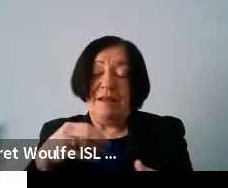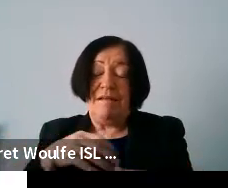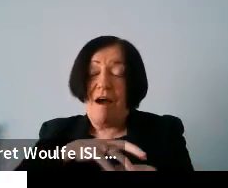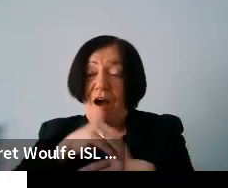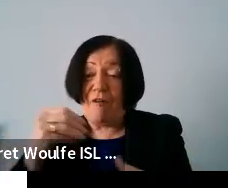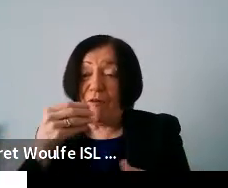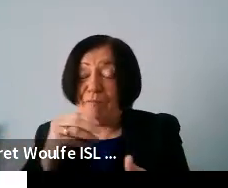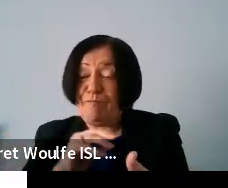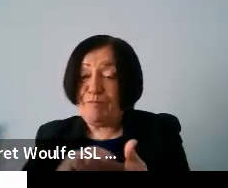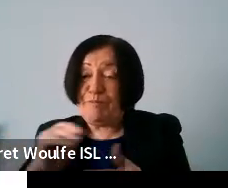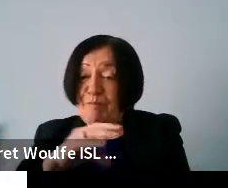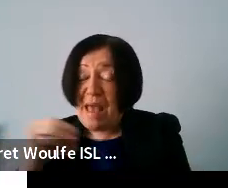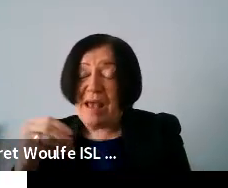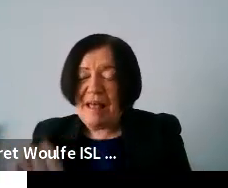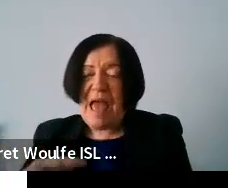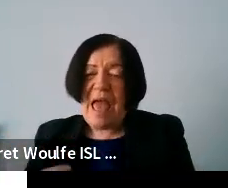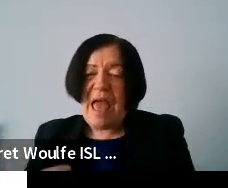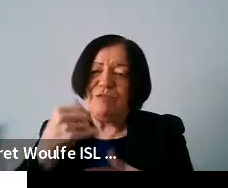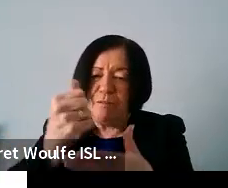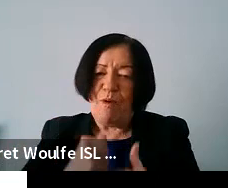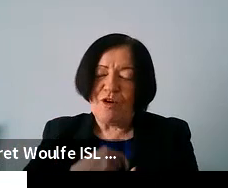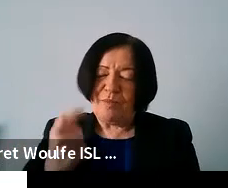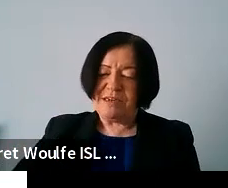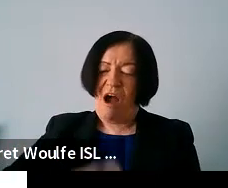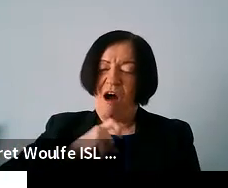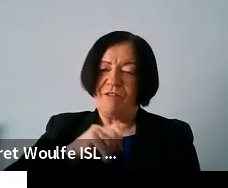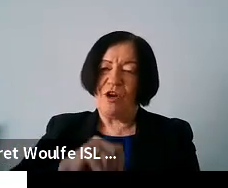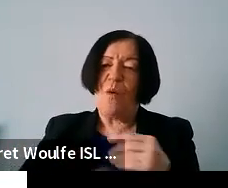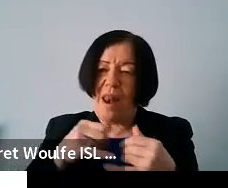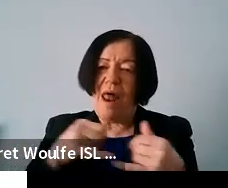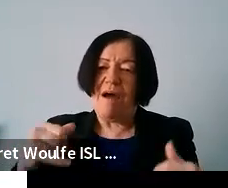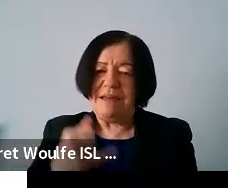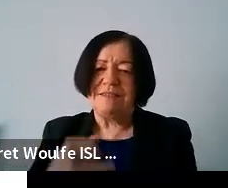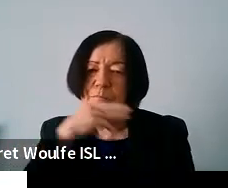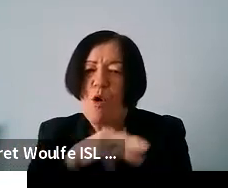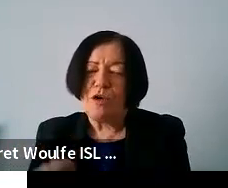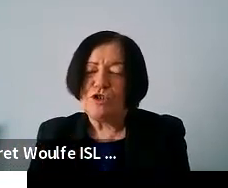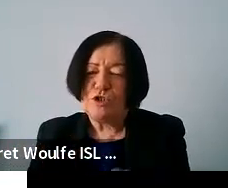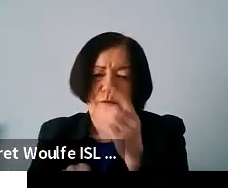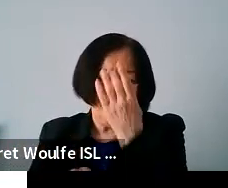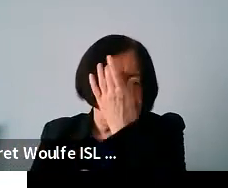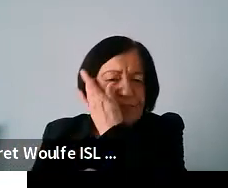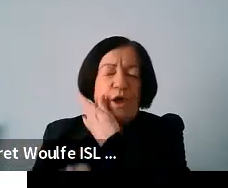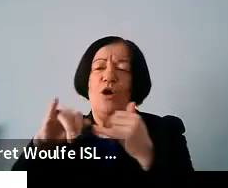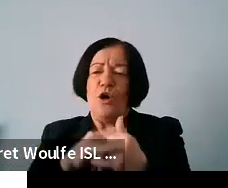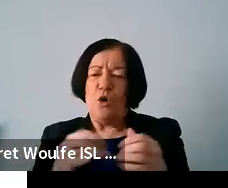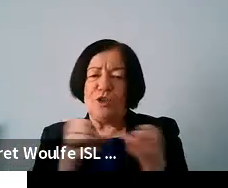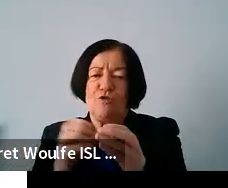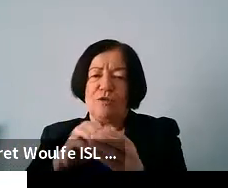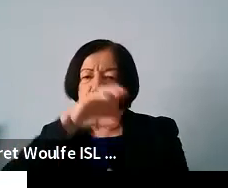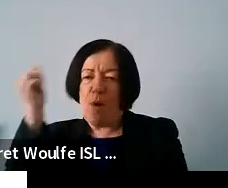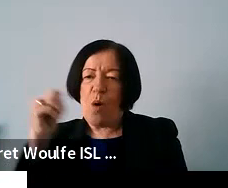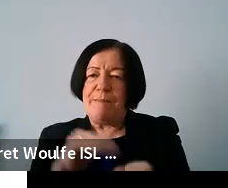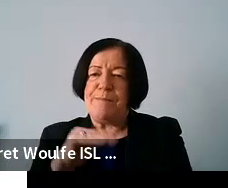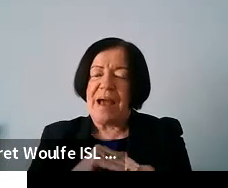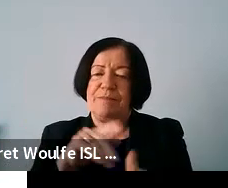support to help people to be confident to go online is very important as well so who are the groups who are most impacted